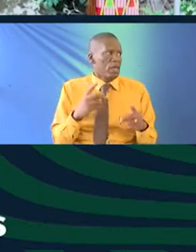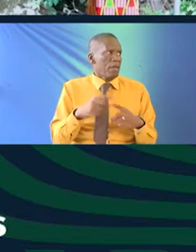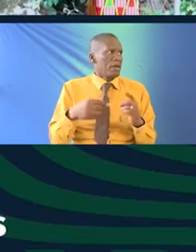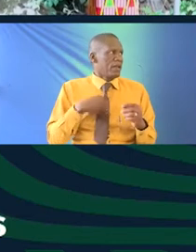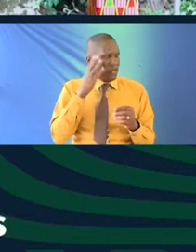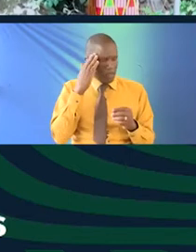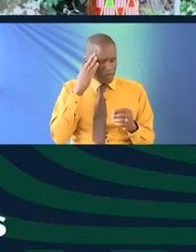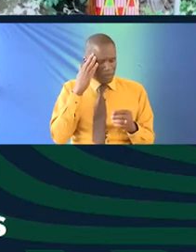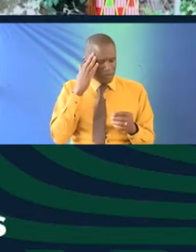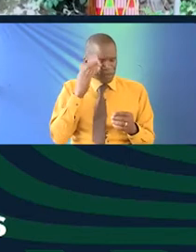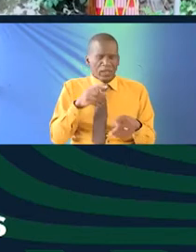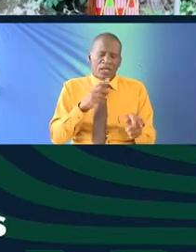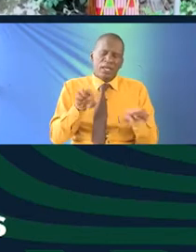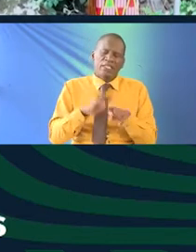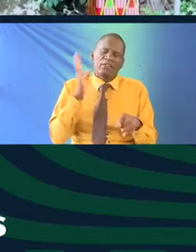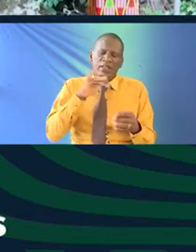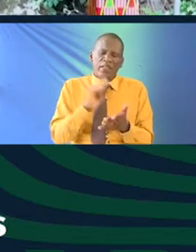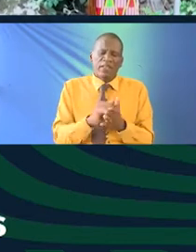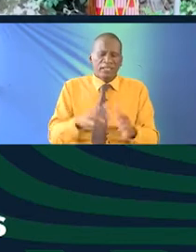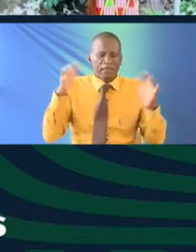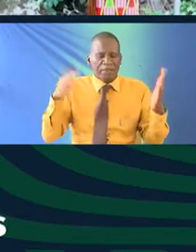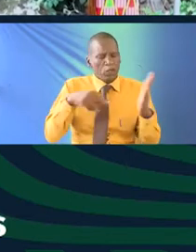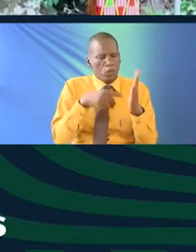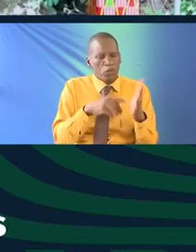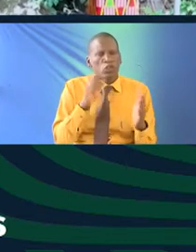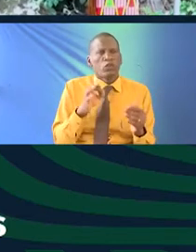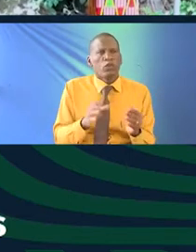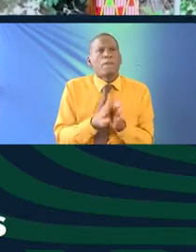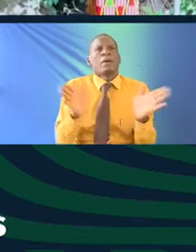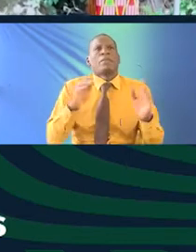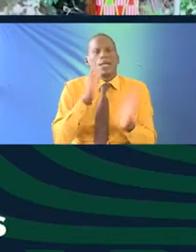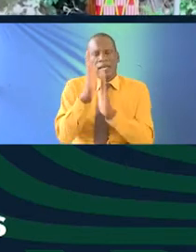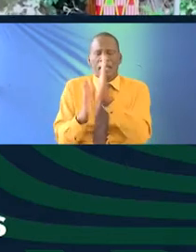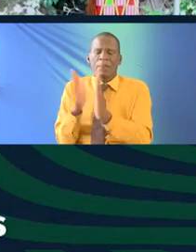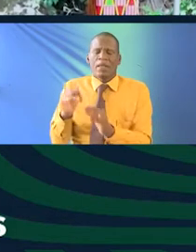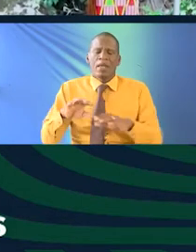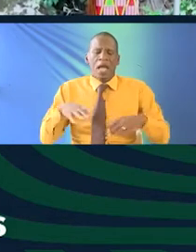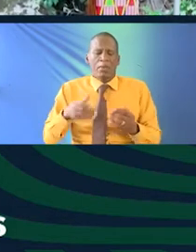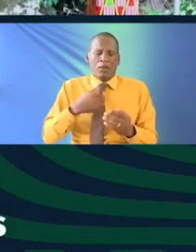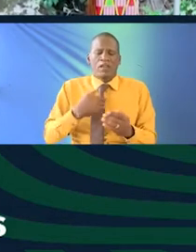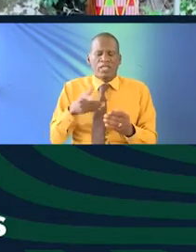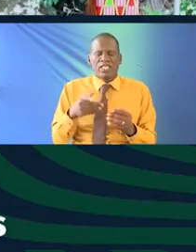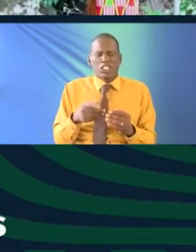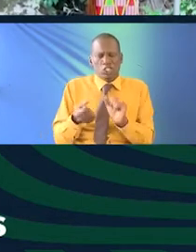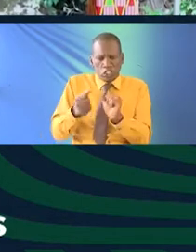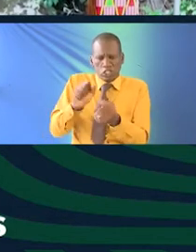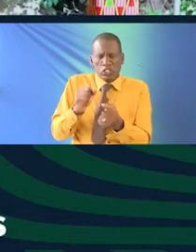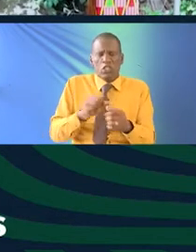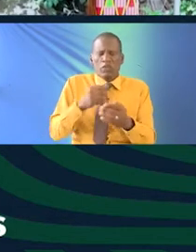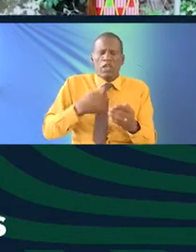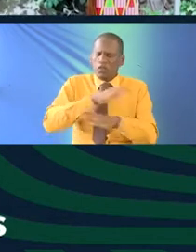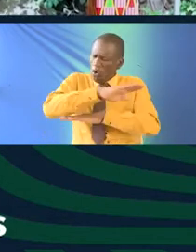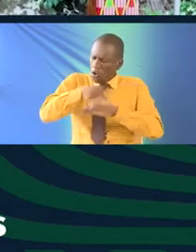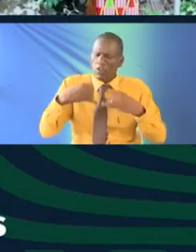but I think in closing that's kind of the huge point of public libraries about having these institutions that